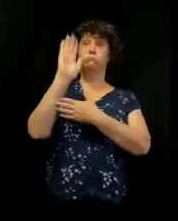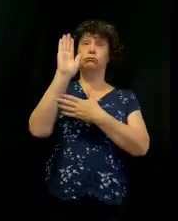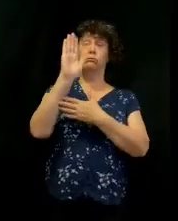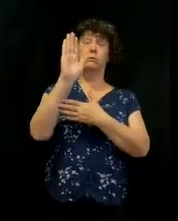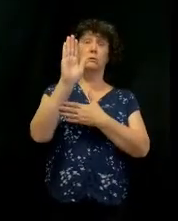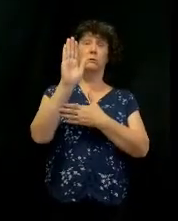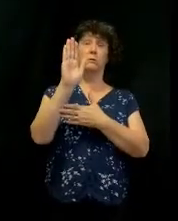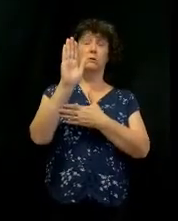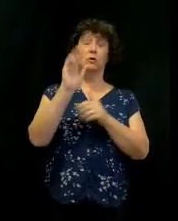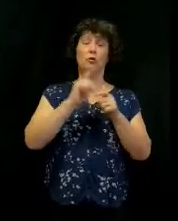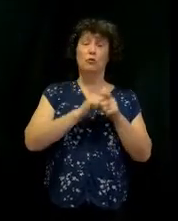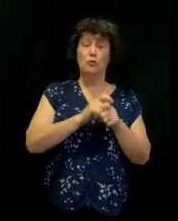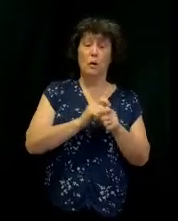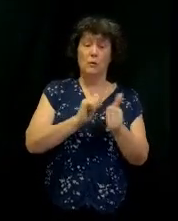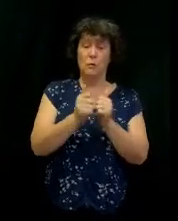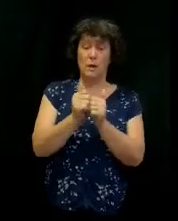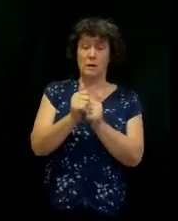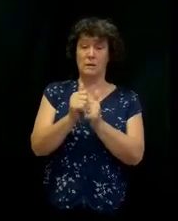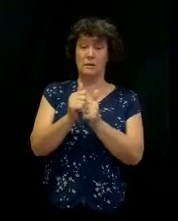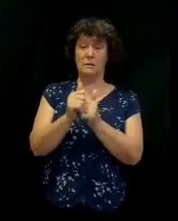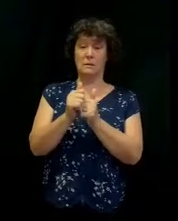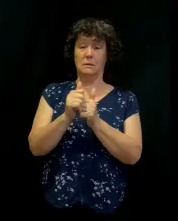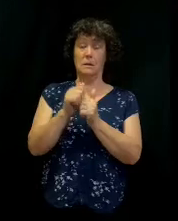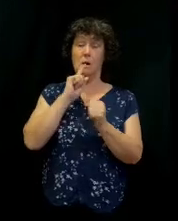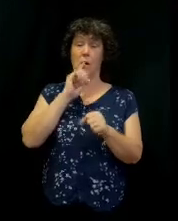I guarantee you, you'd be 30 minutes early.